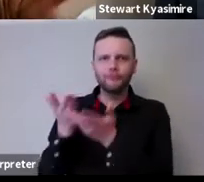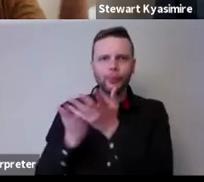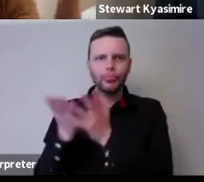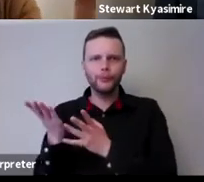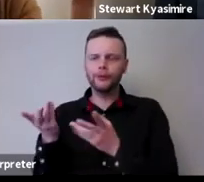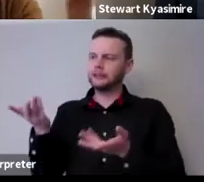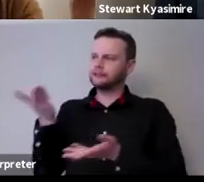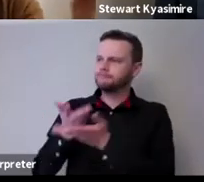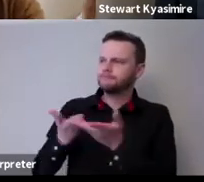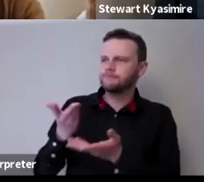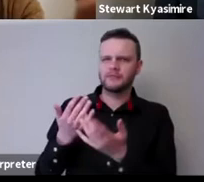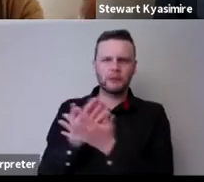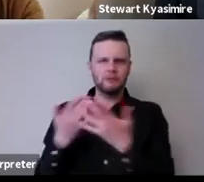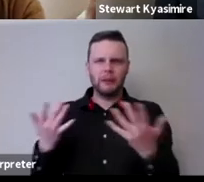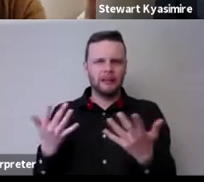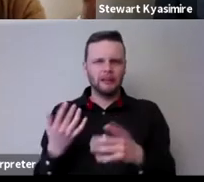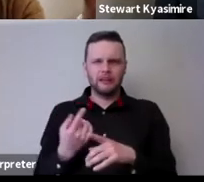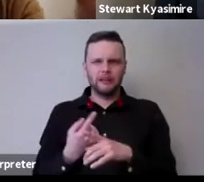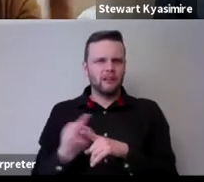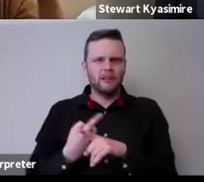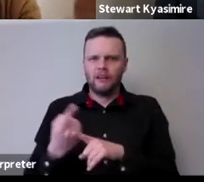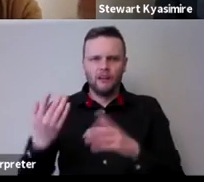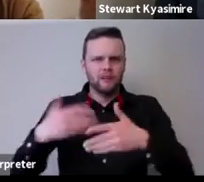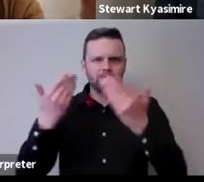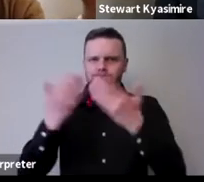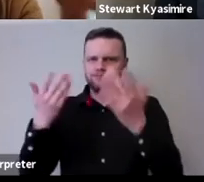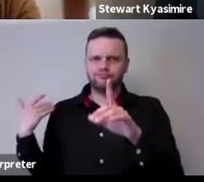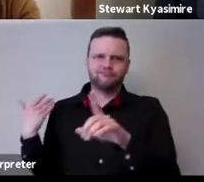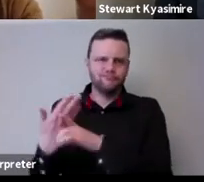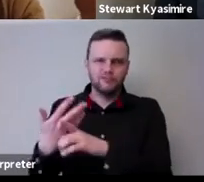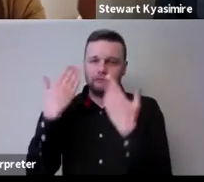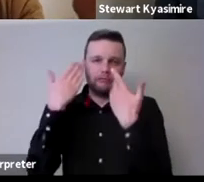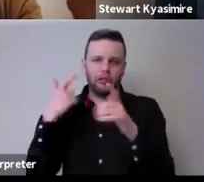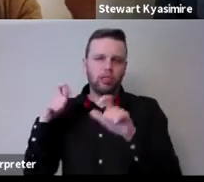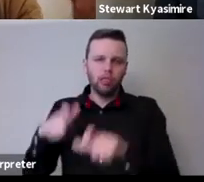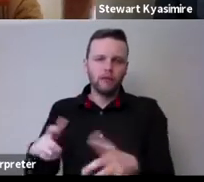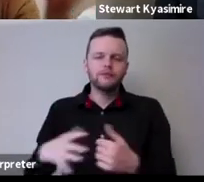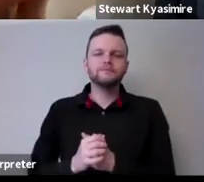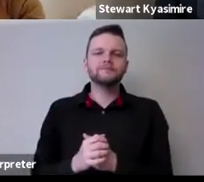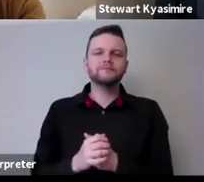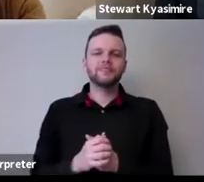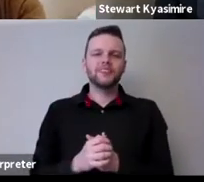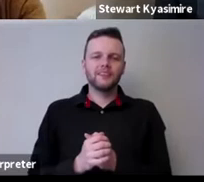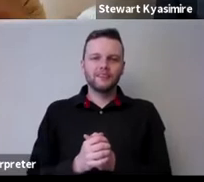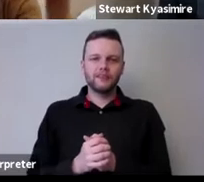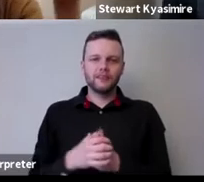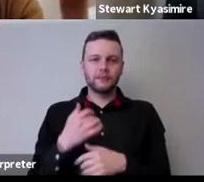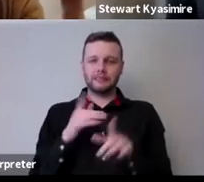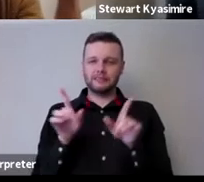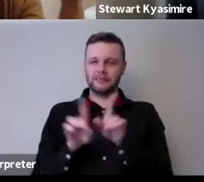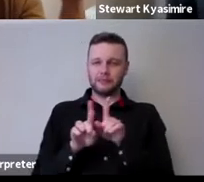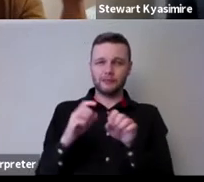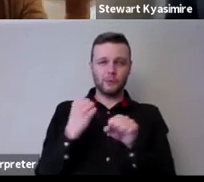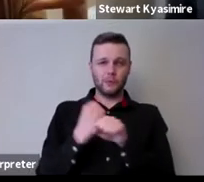this however many thousands of days we've been stuck at home with our children um and to echo what Guy was saying